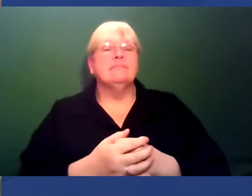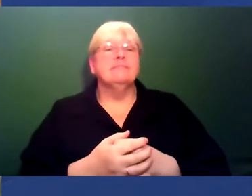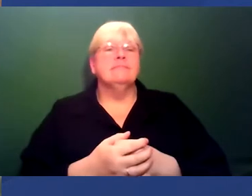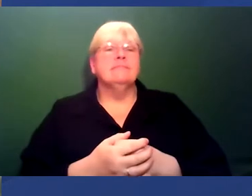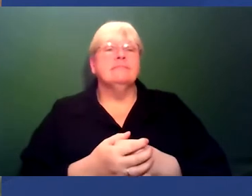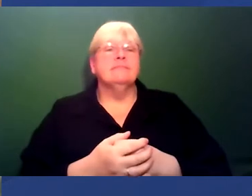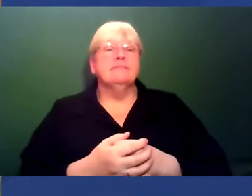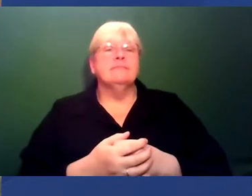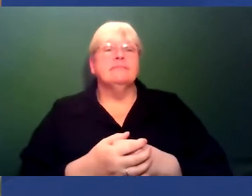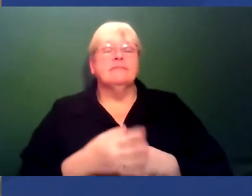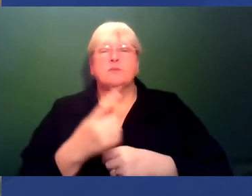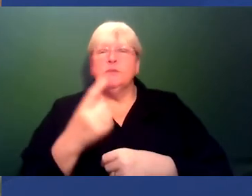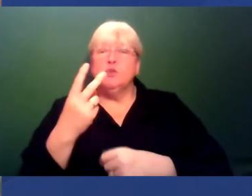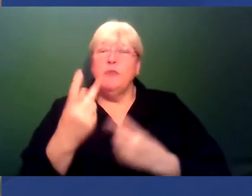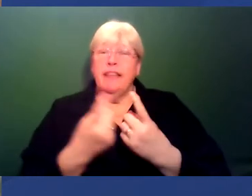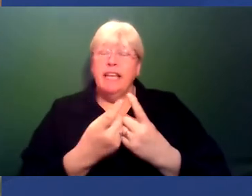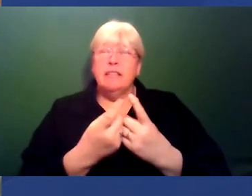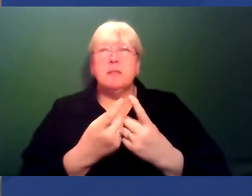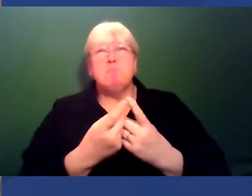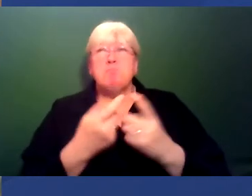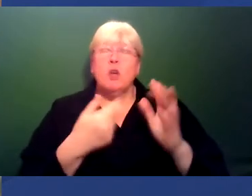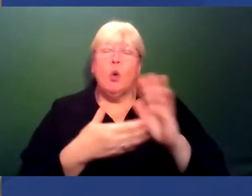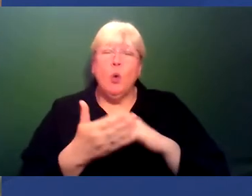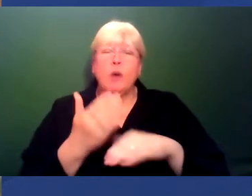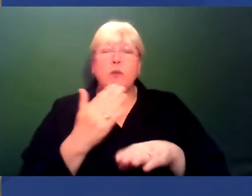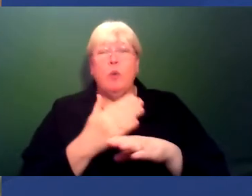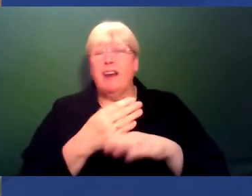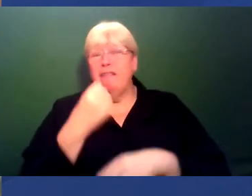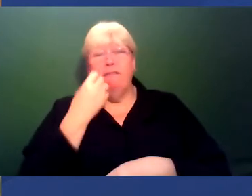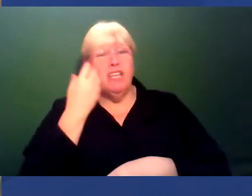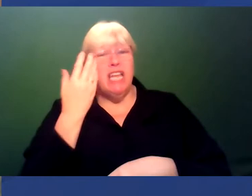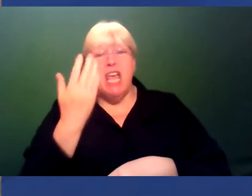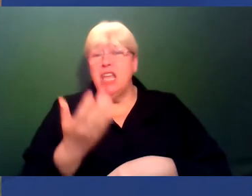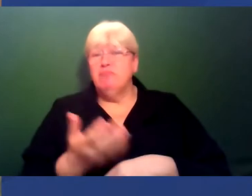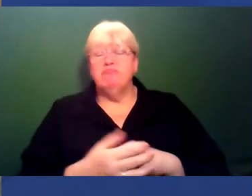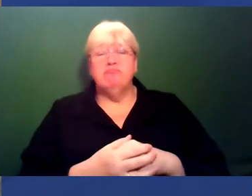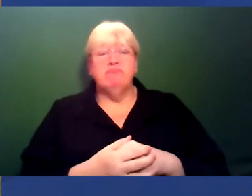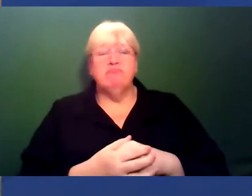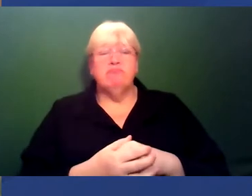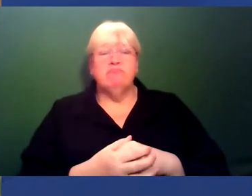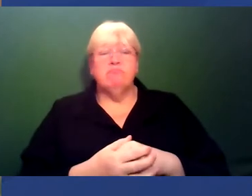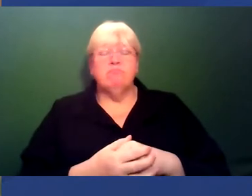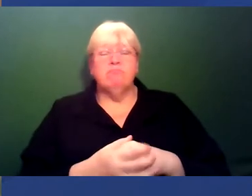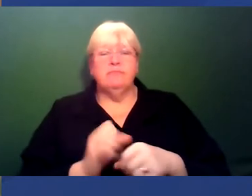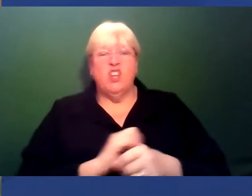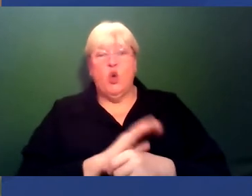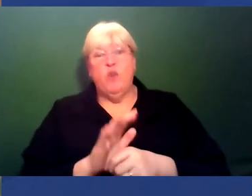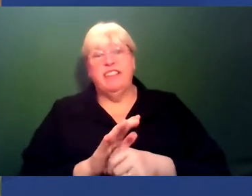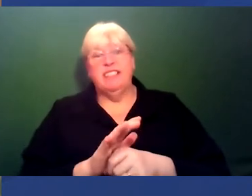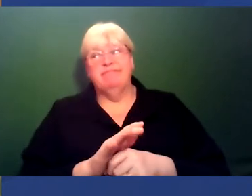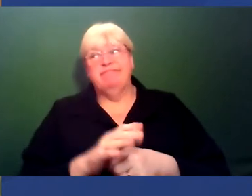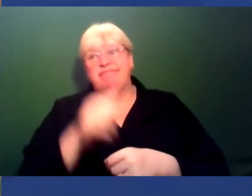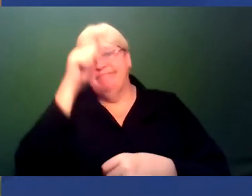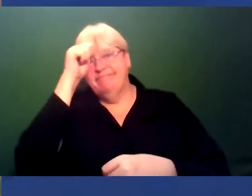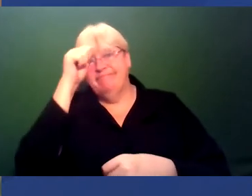I think there's a couple of things, you know, like, I guess you can go into work every day. Not so much in COVID times, because everybody sort of knows what they're getting